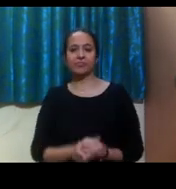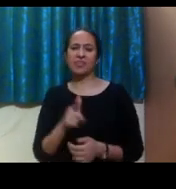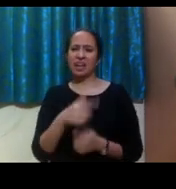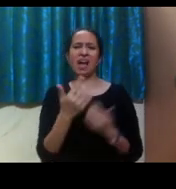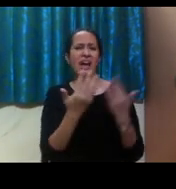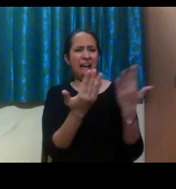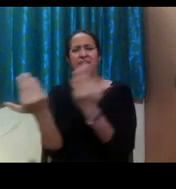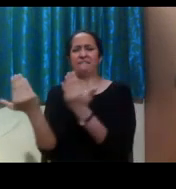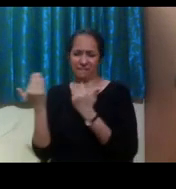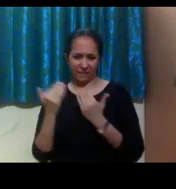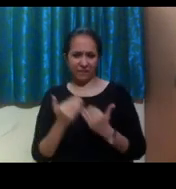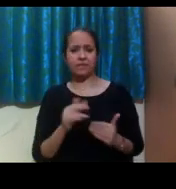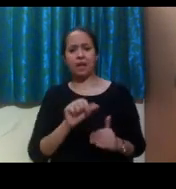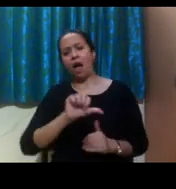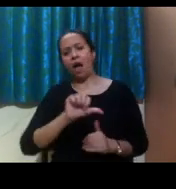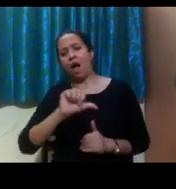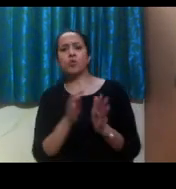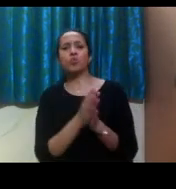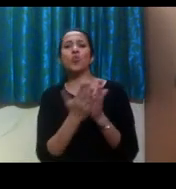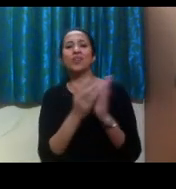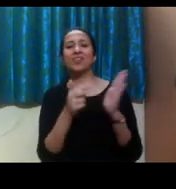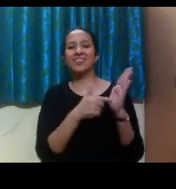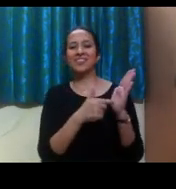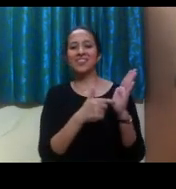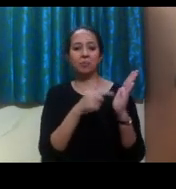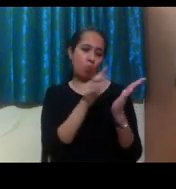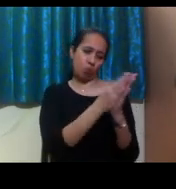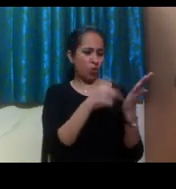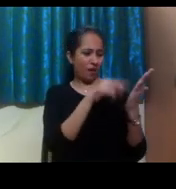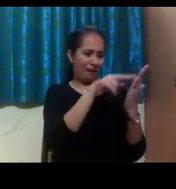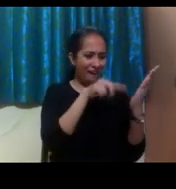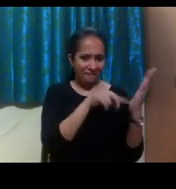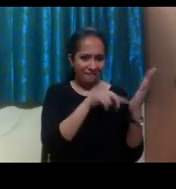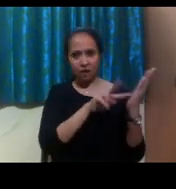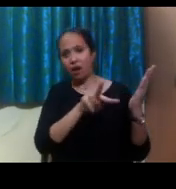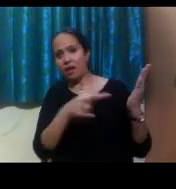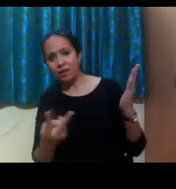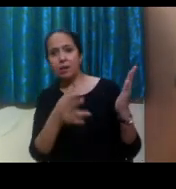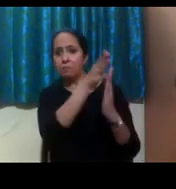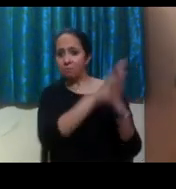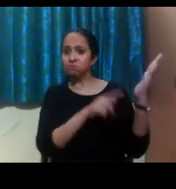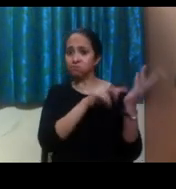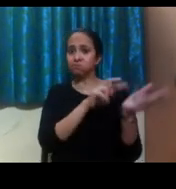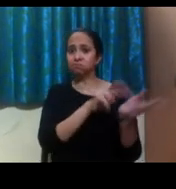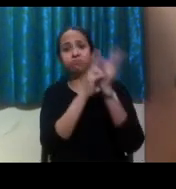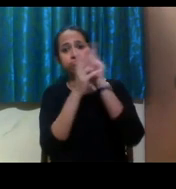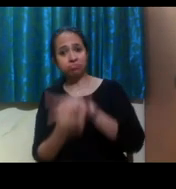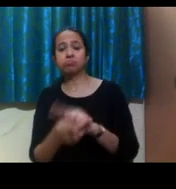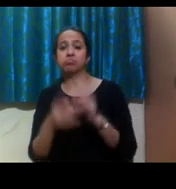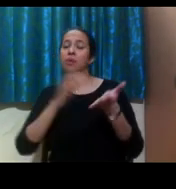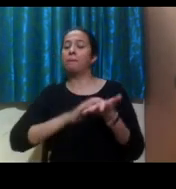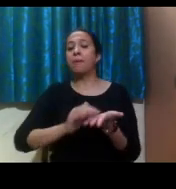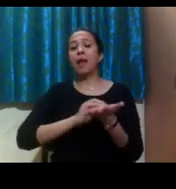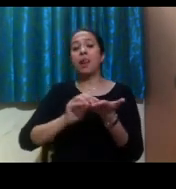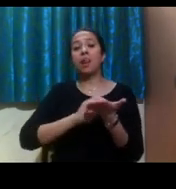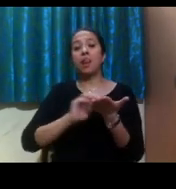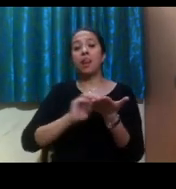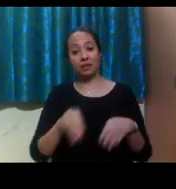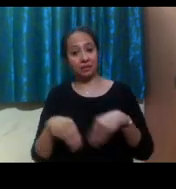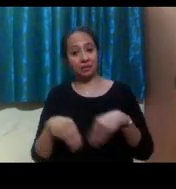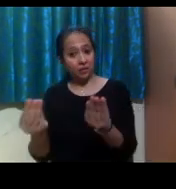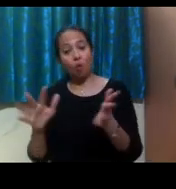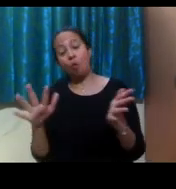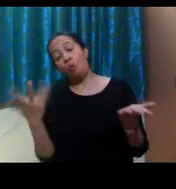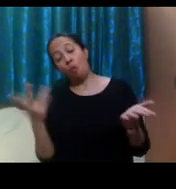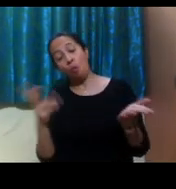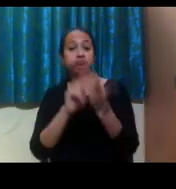is alternative format for your textbooks. So that might mean taking a paper textbook but turning it into a braille for a blind user. Or it could be